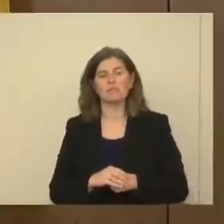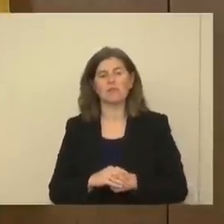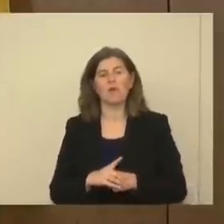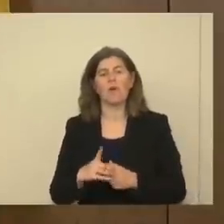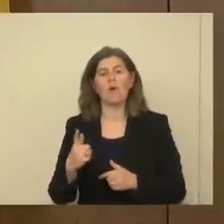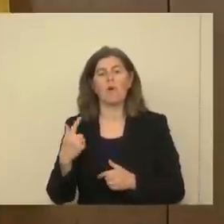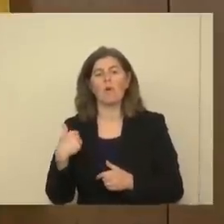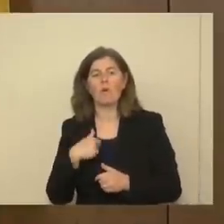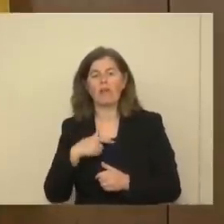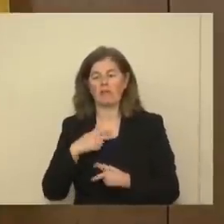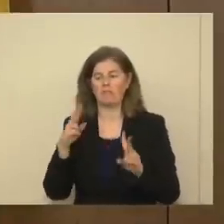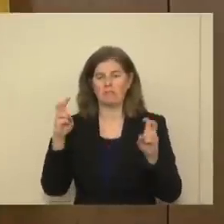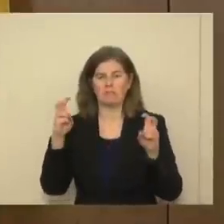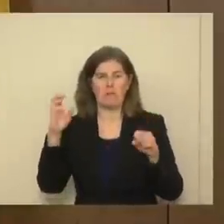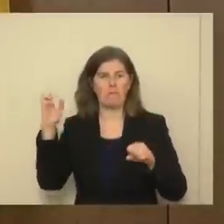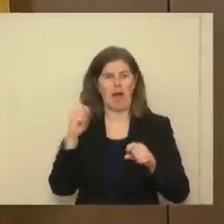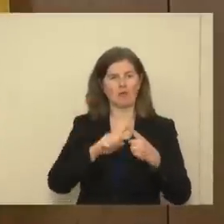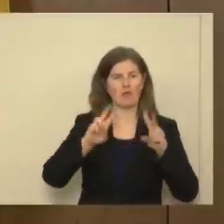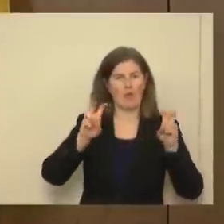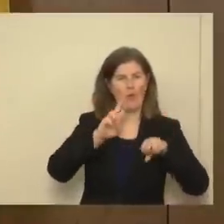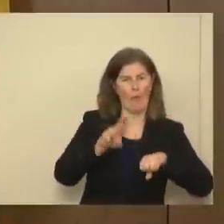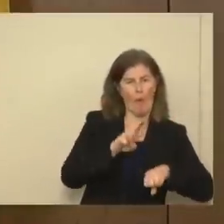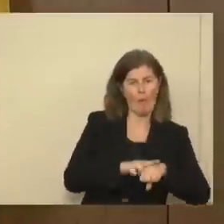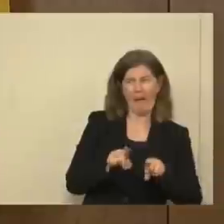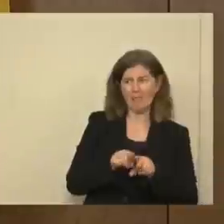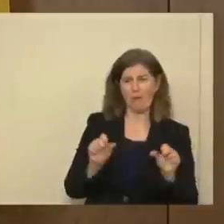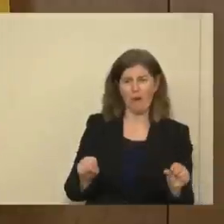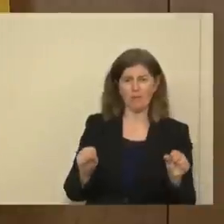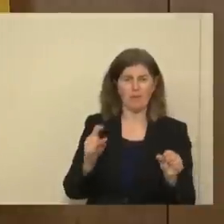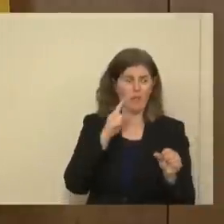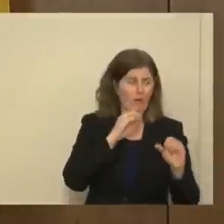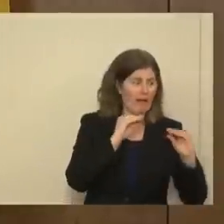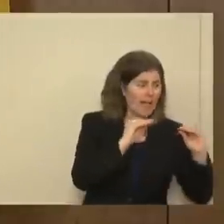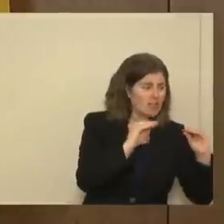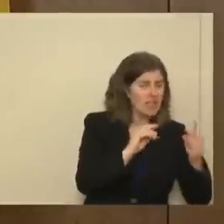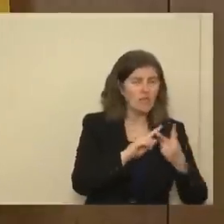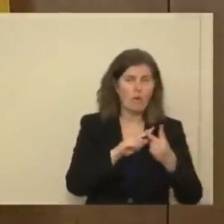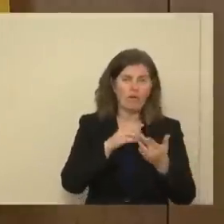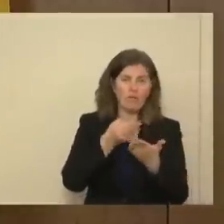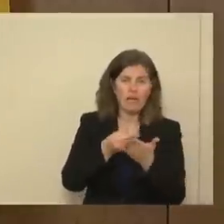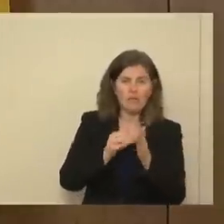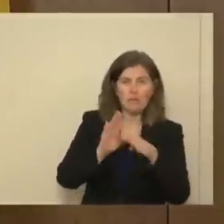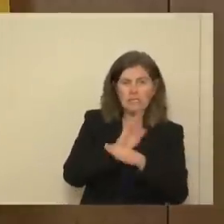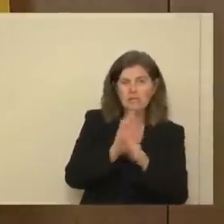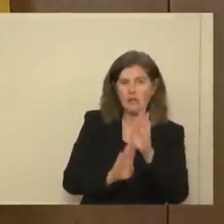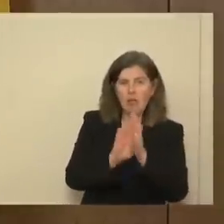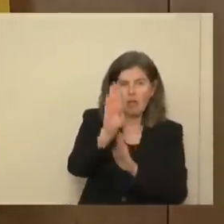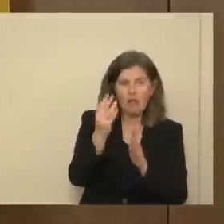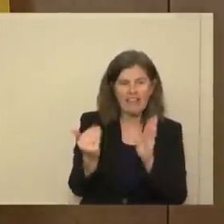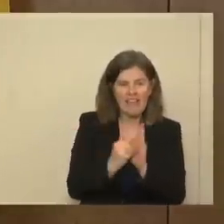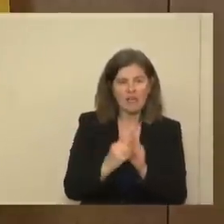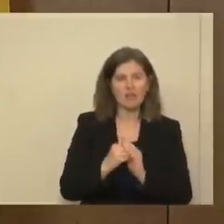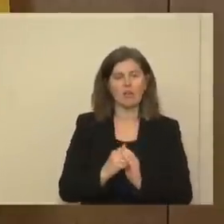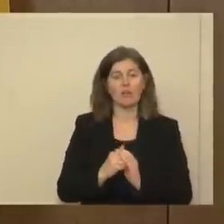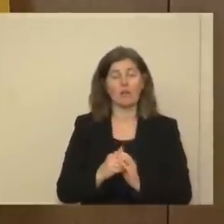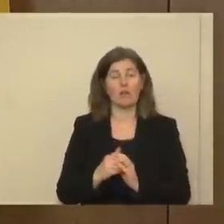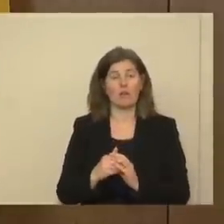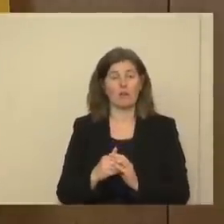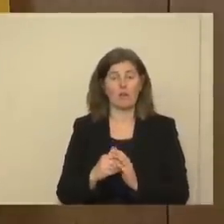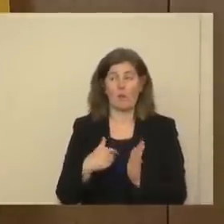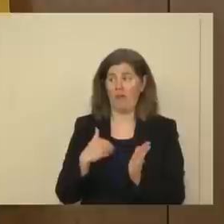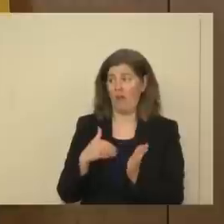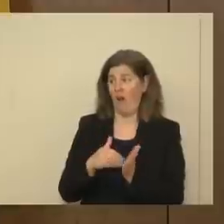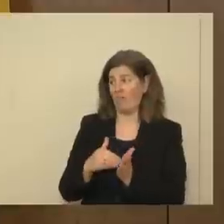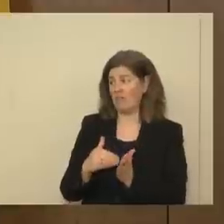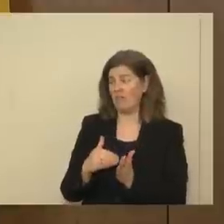get back to as normal a situation as we can for education and economic recovery. All right. So we often, I would